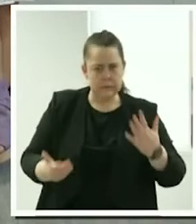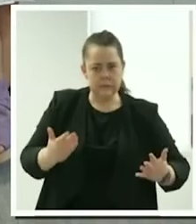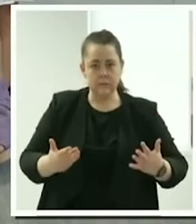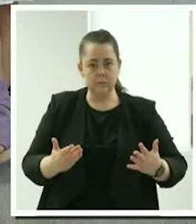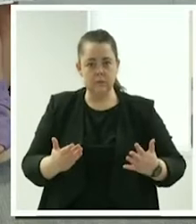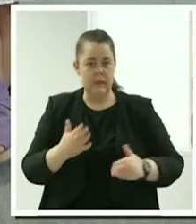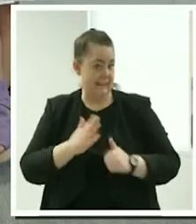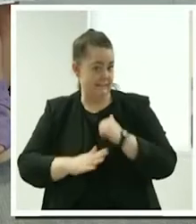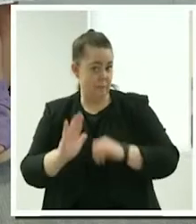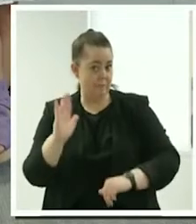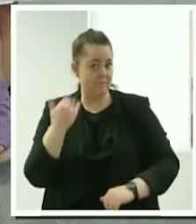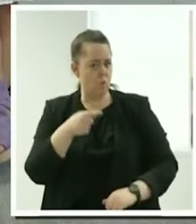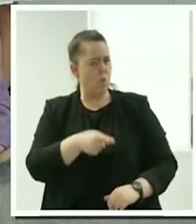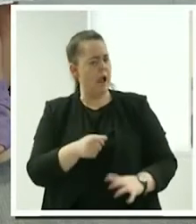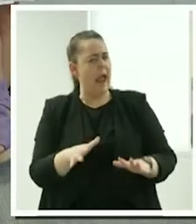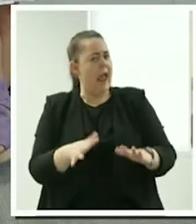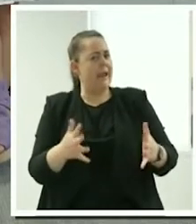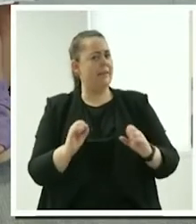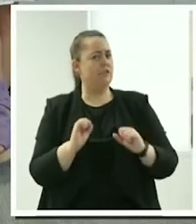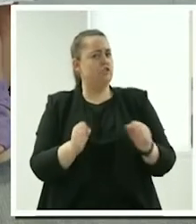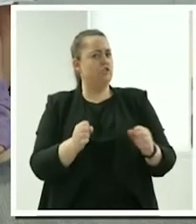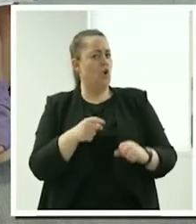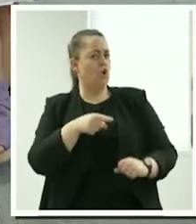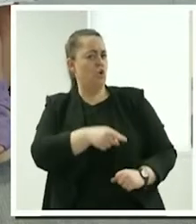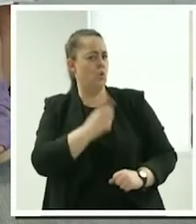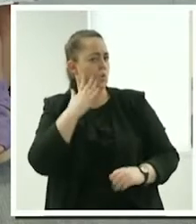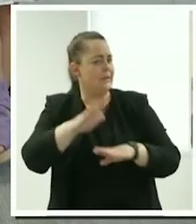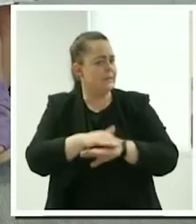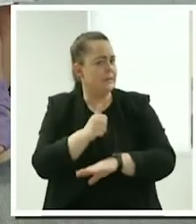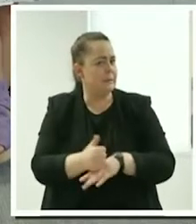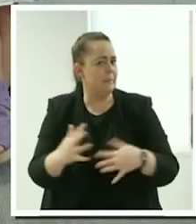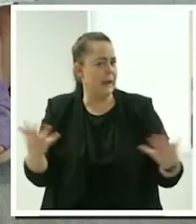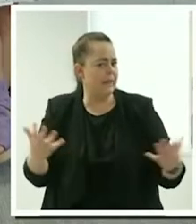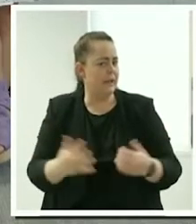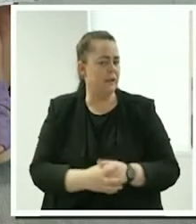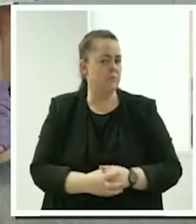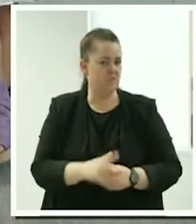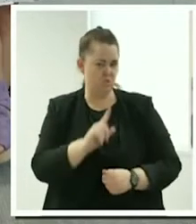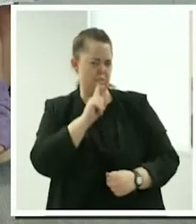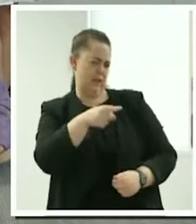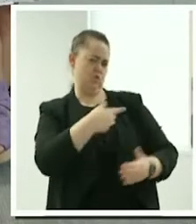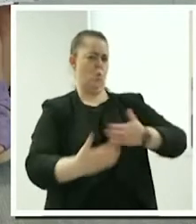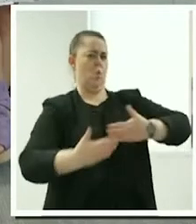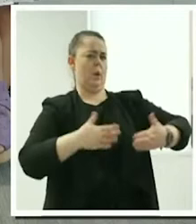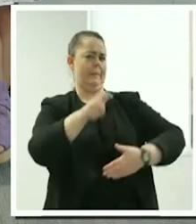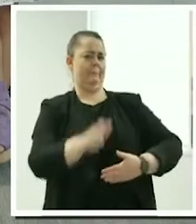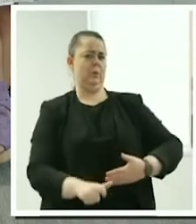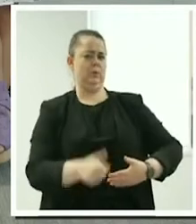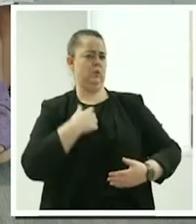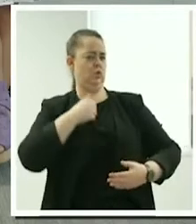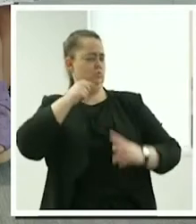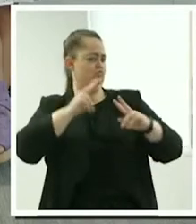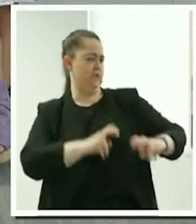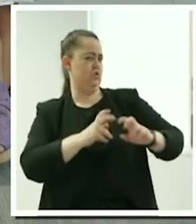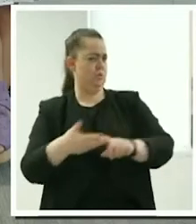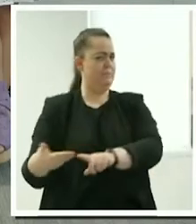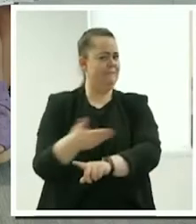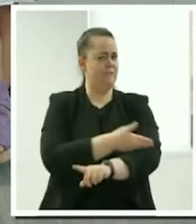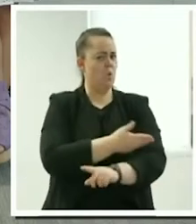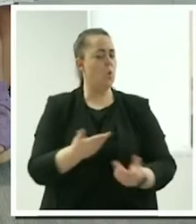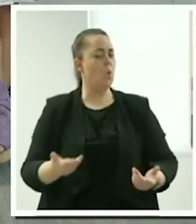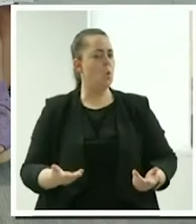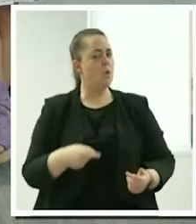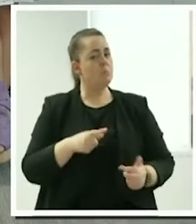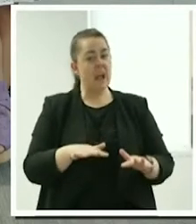anything surprising that happened in setting up your, your, your small business? You said you're very well organised and you've done your research, but anything